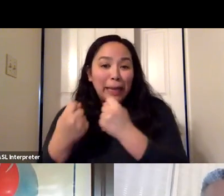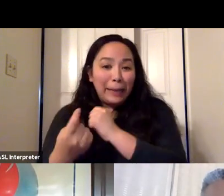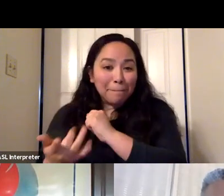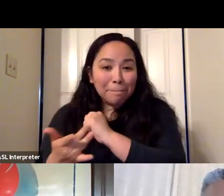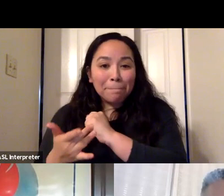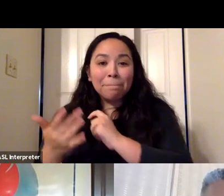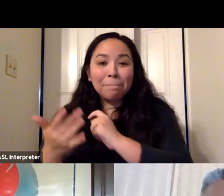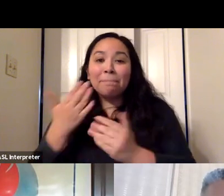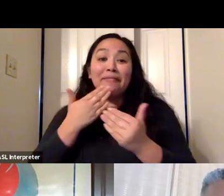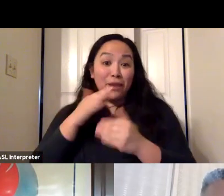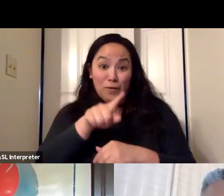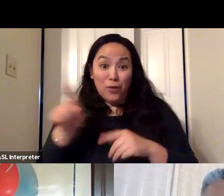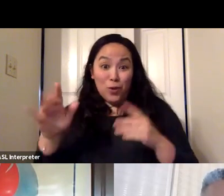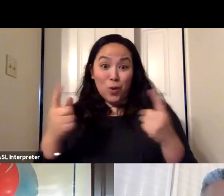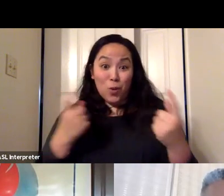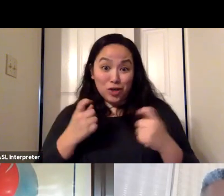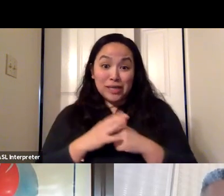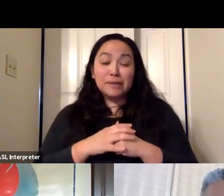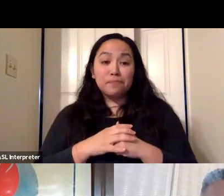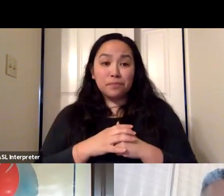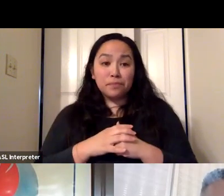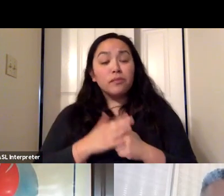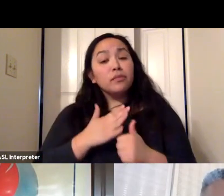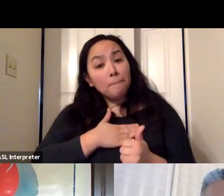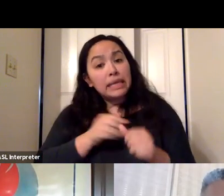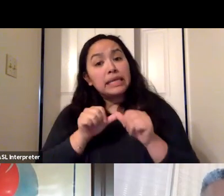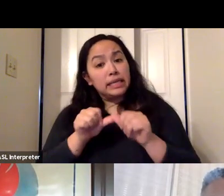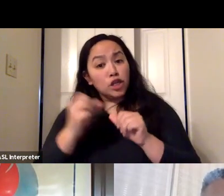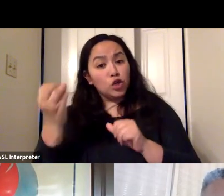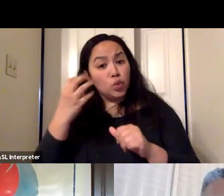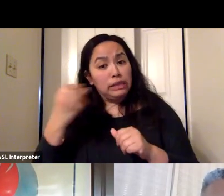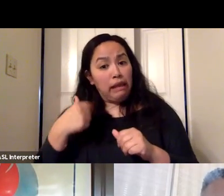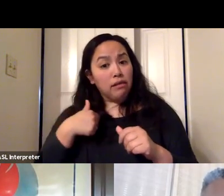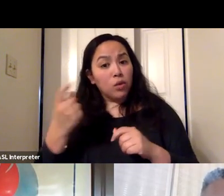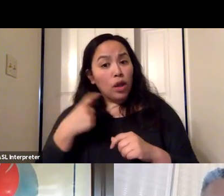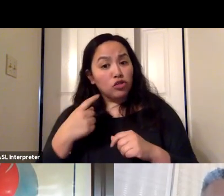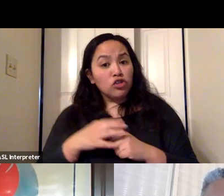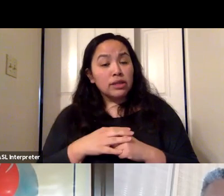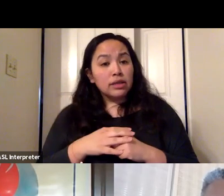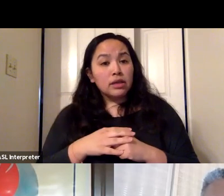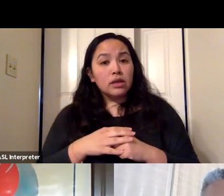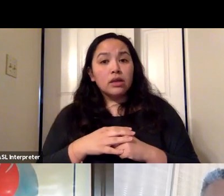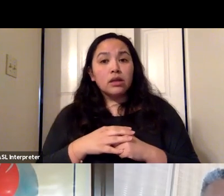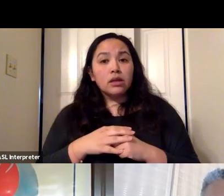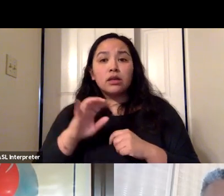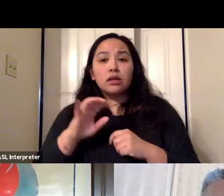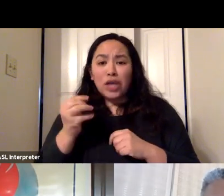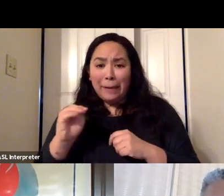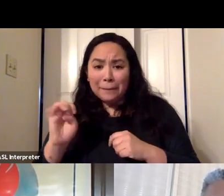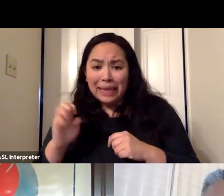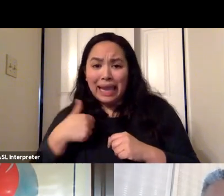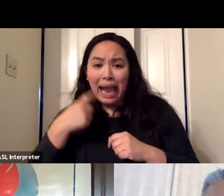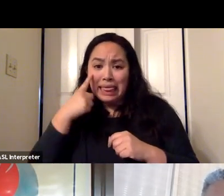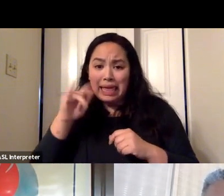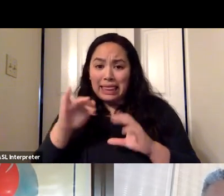We really want folks to continue to send questions to us. And Jamie correct me if I'm wrong, but I believe the